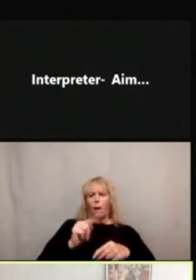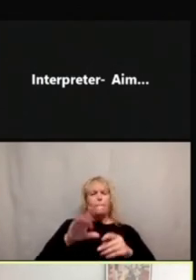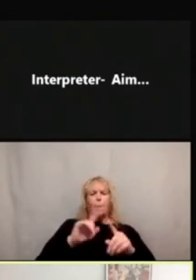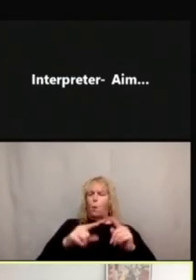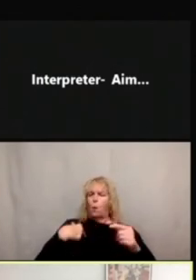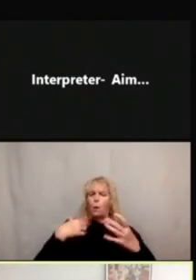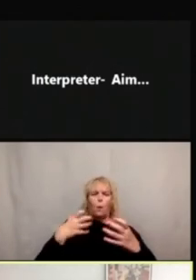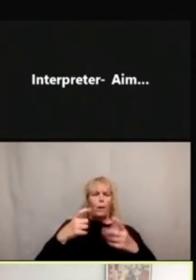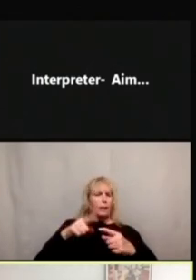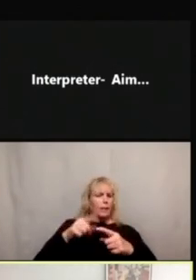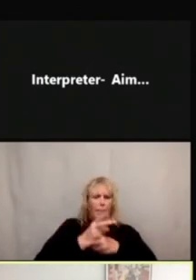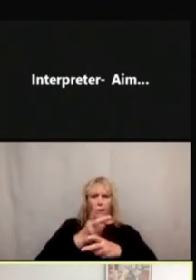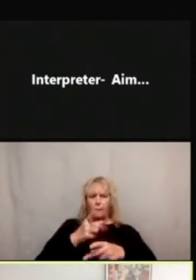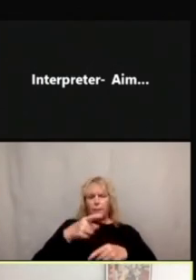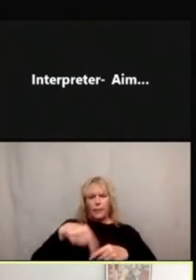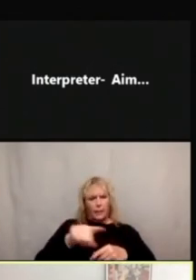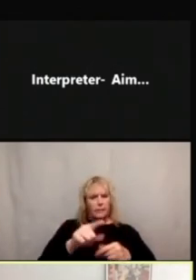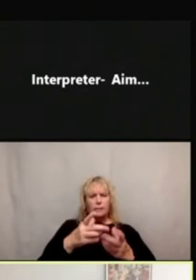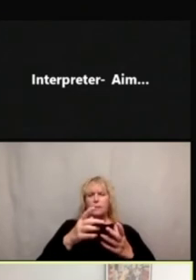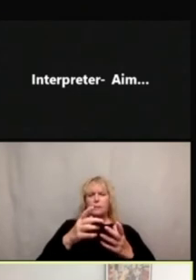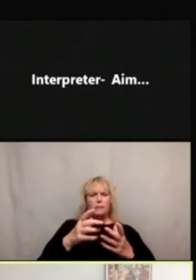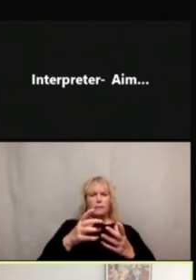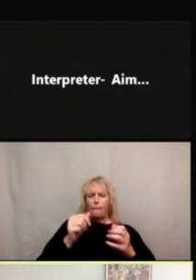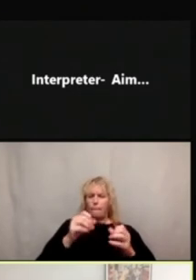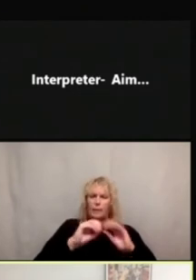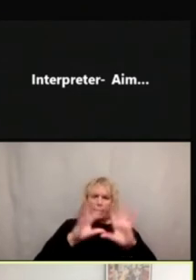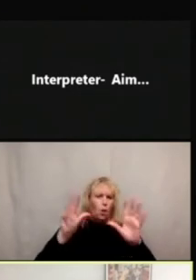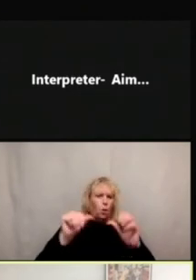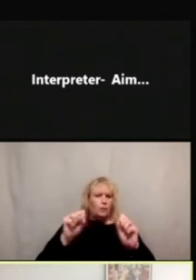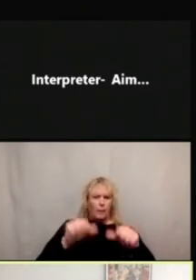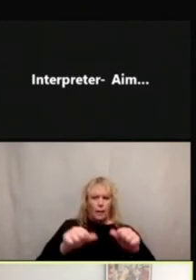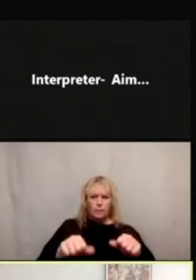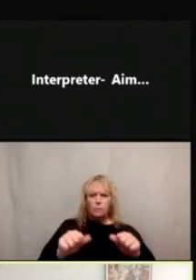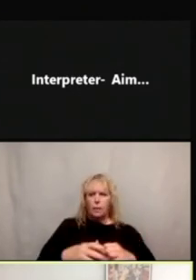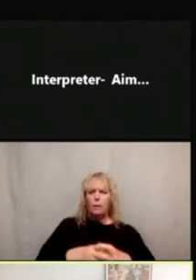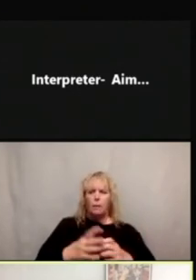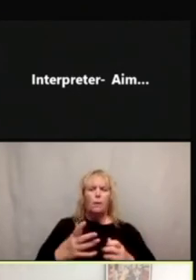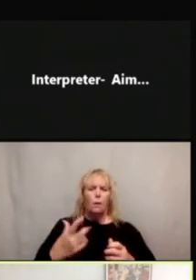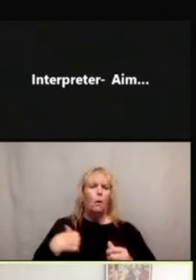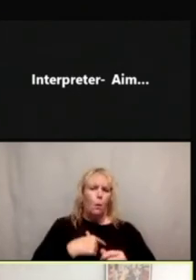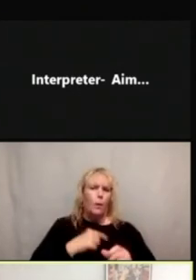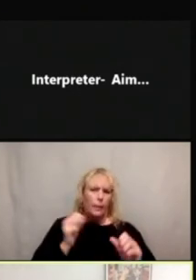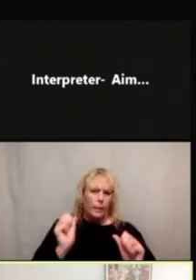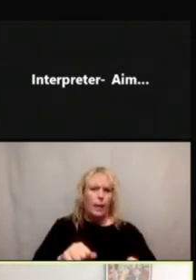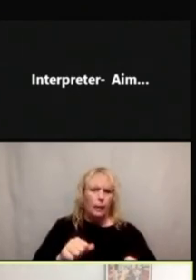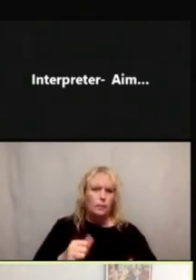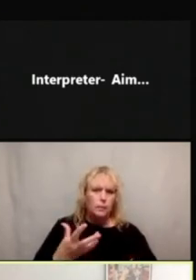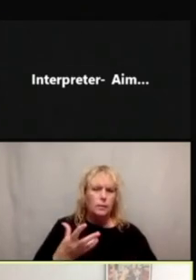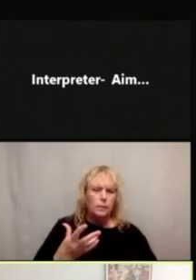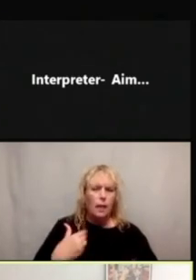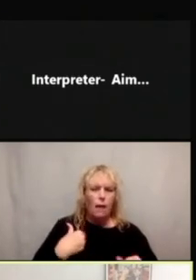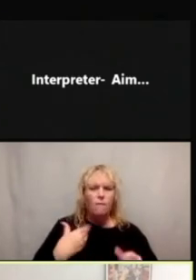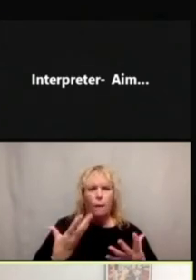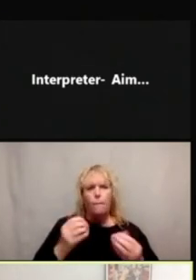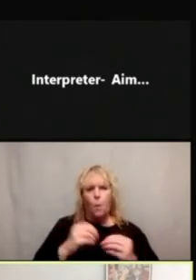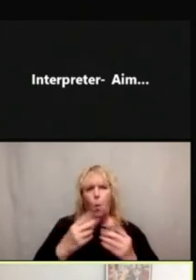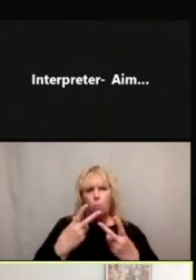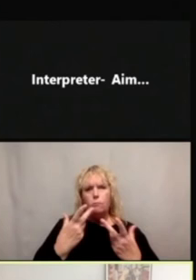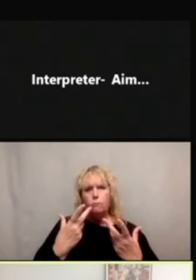possible, but sometimes we do have to bring in a little bit of abstraction to convey a more complex idea.